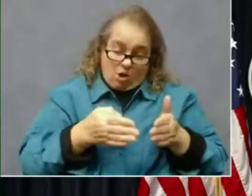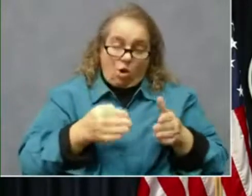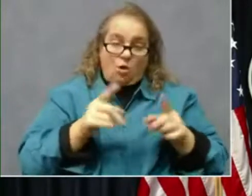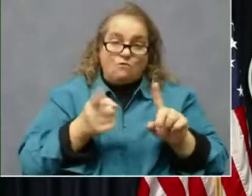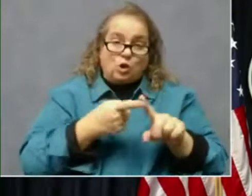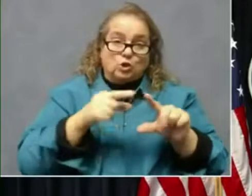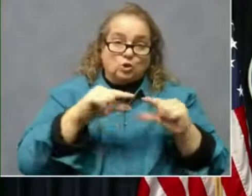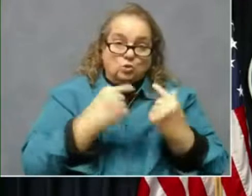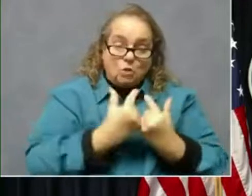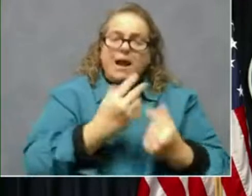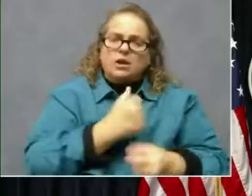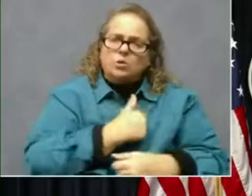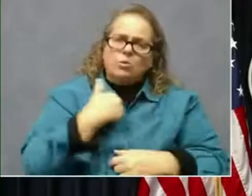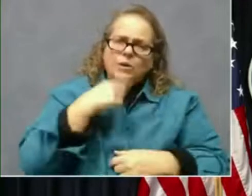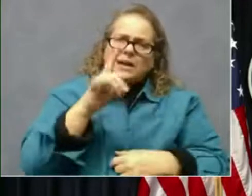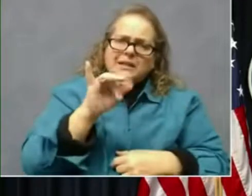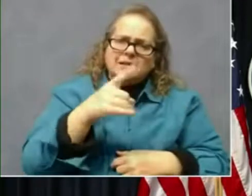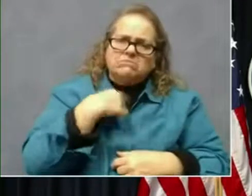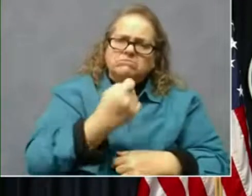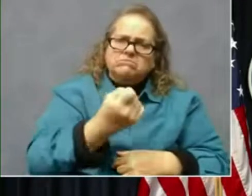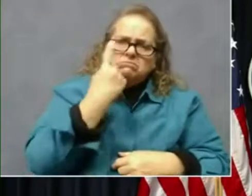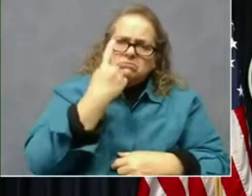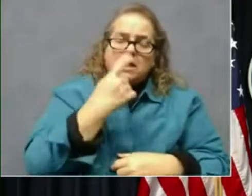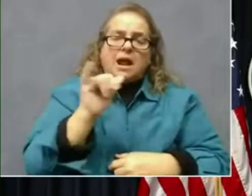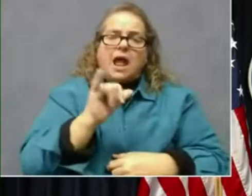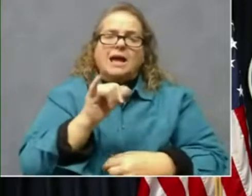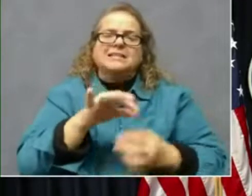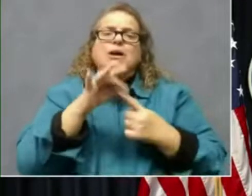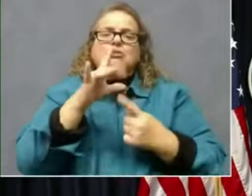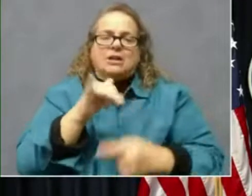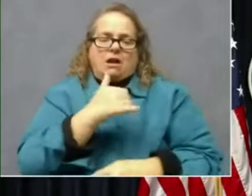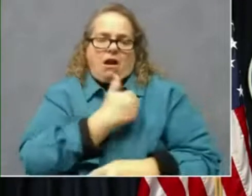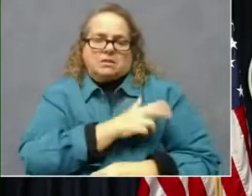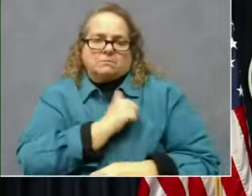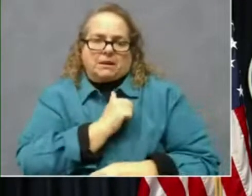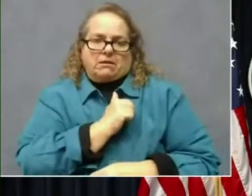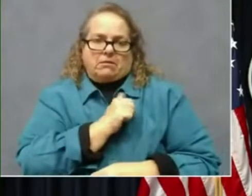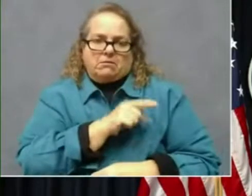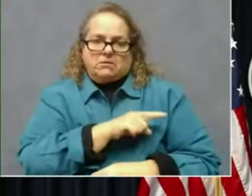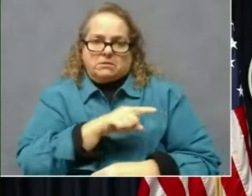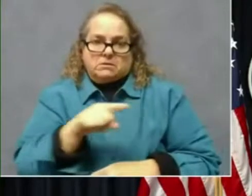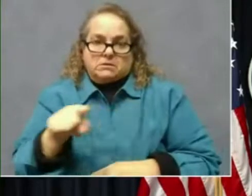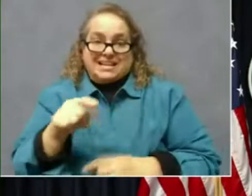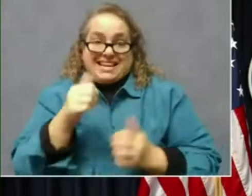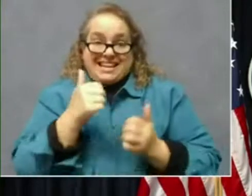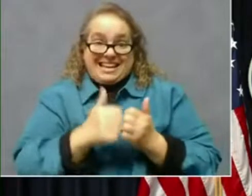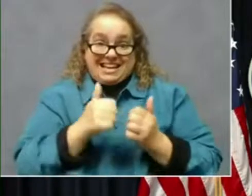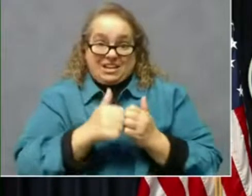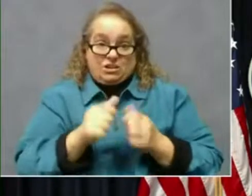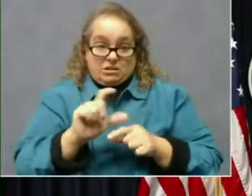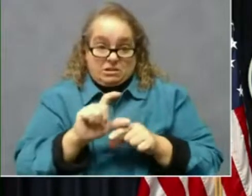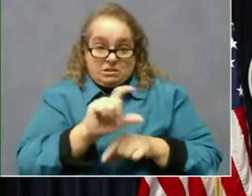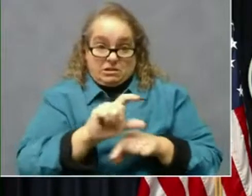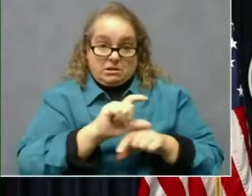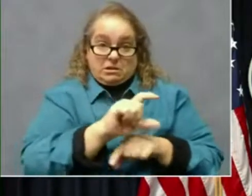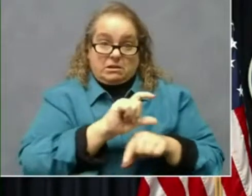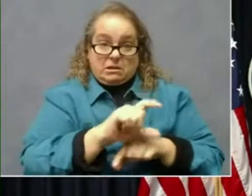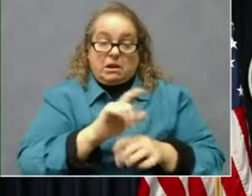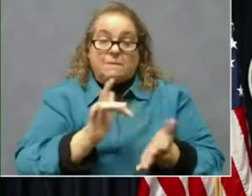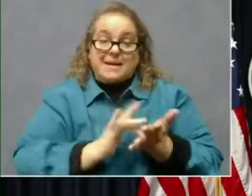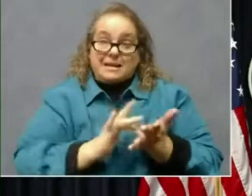And especially on the hospital side, if each vial has been allocated to individuals,